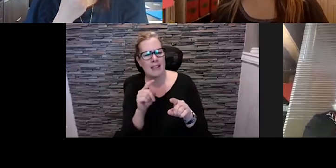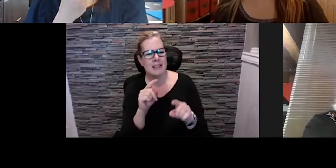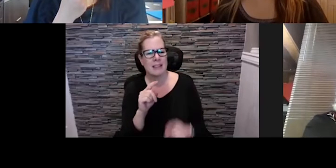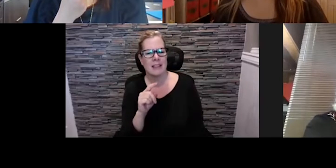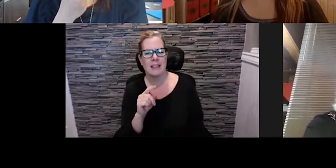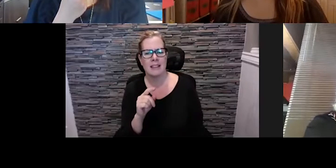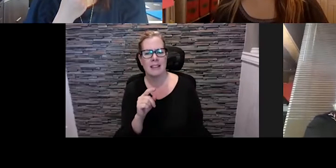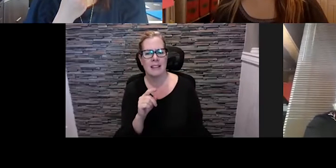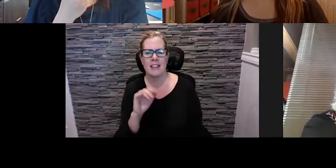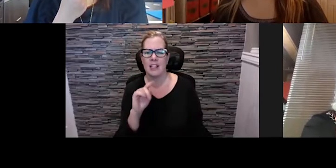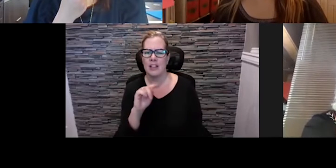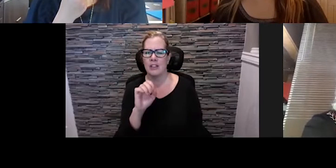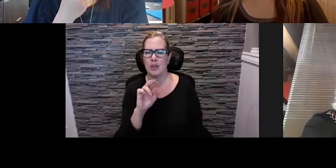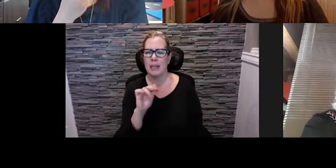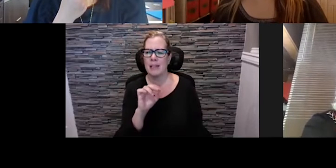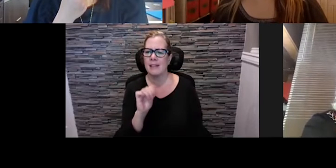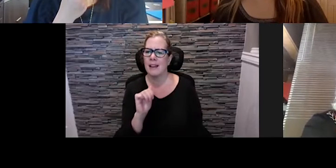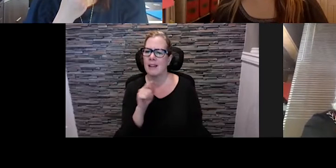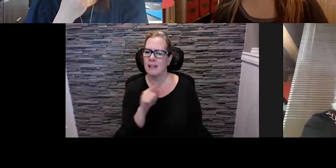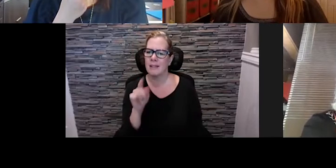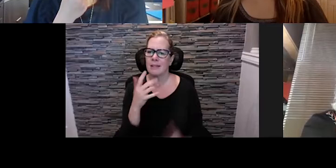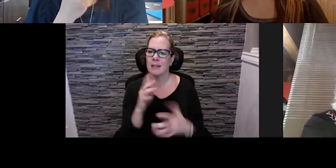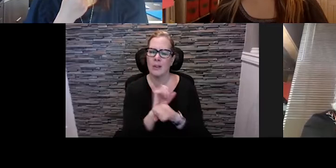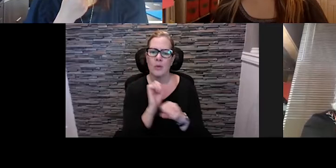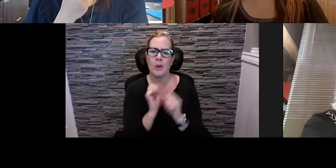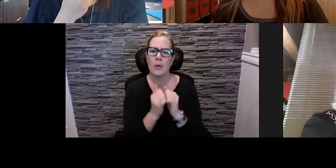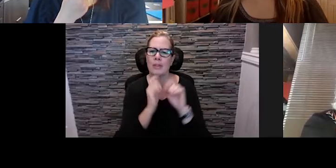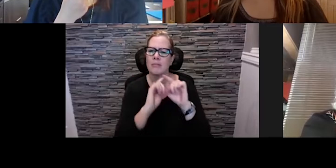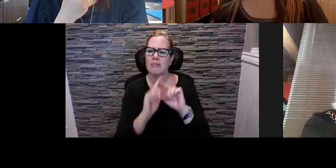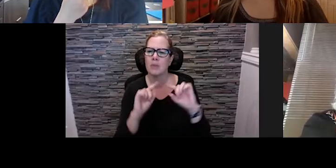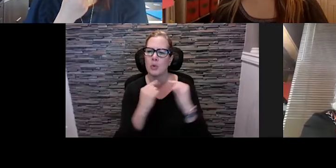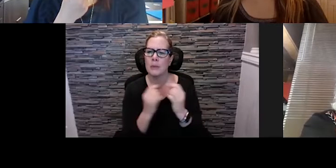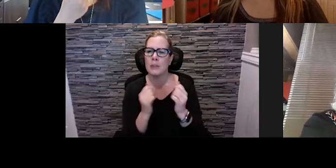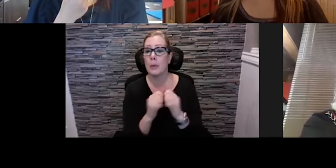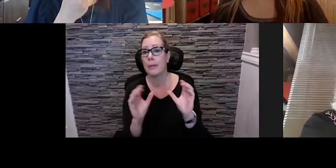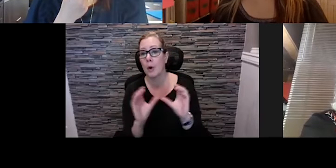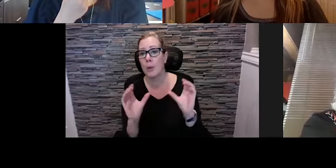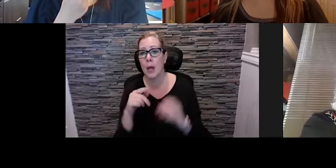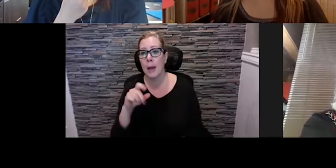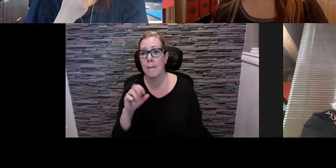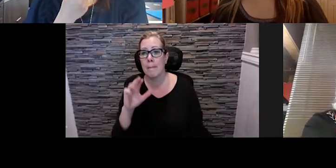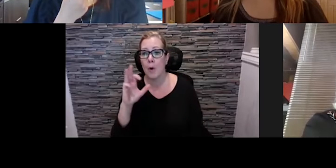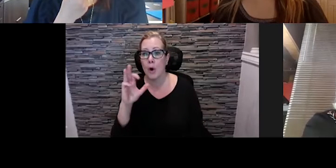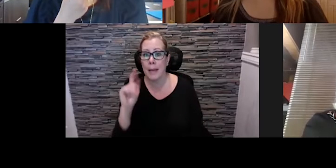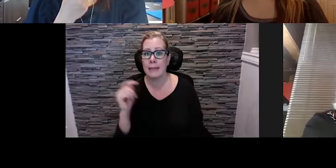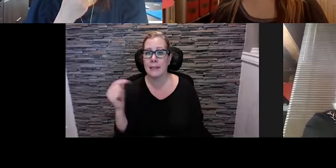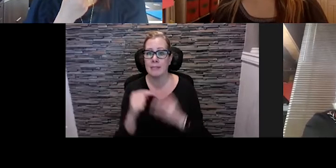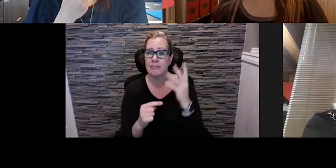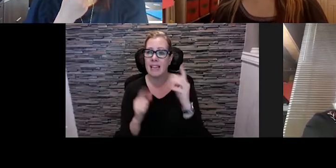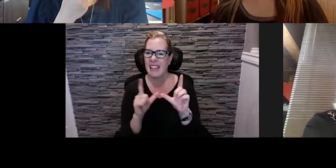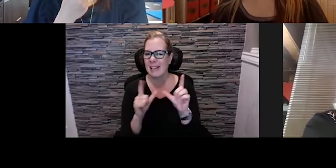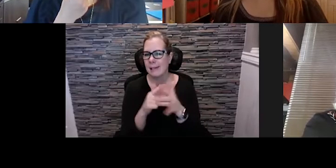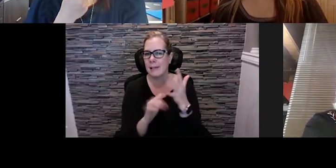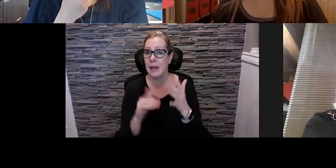festival season, you do a lot of work with different groups when it comes to permitting and working with these different stakeholders